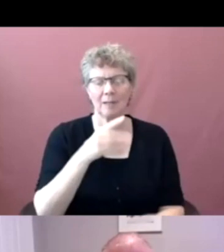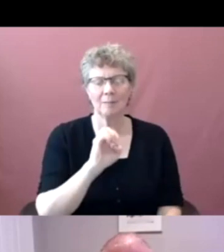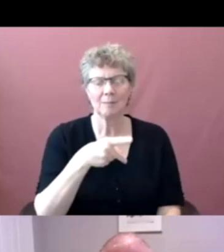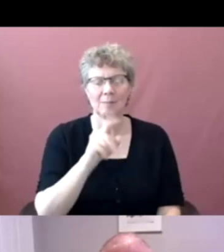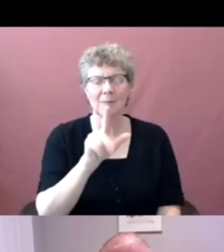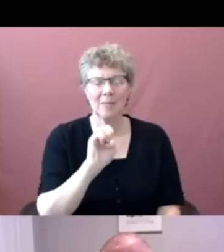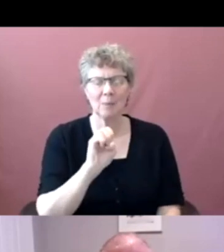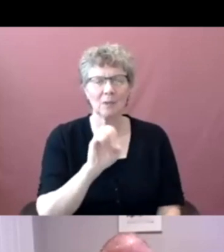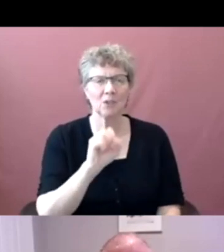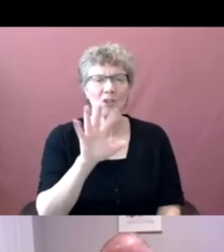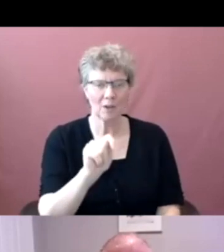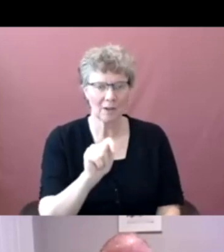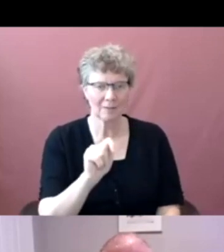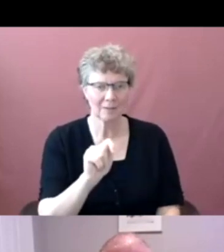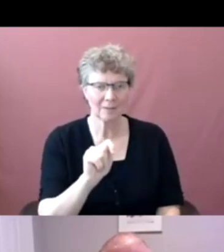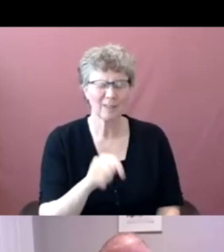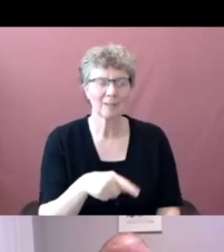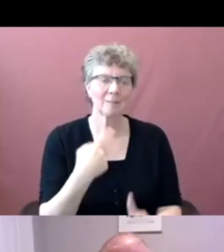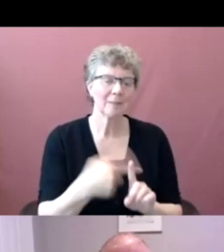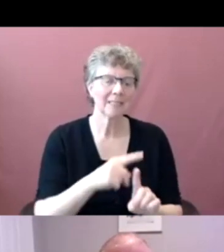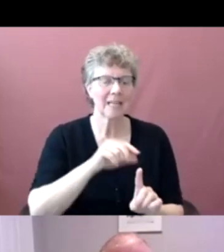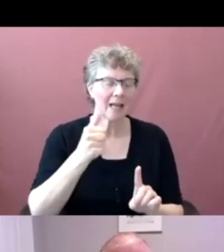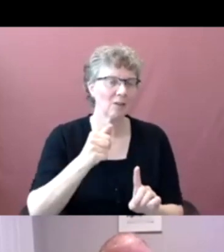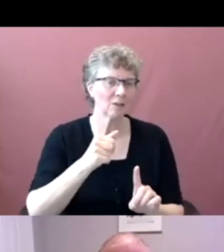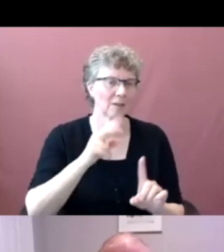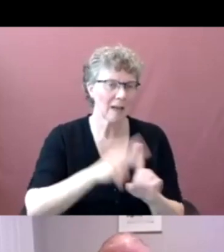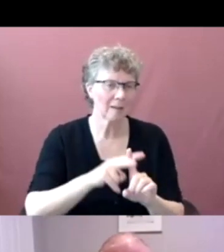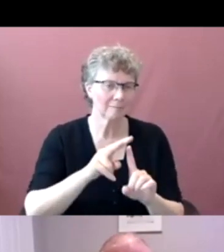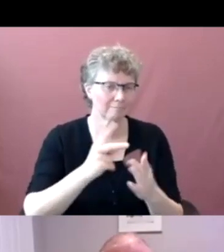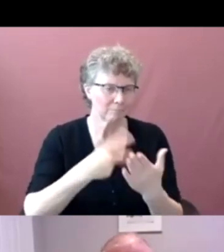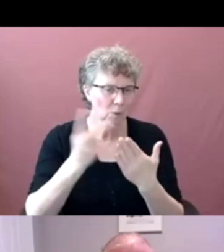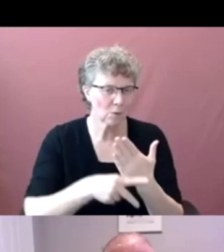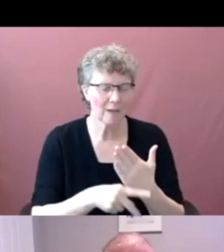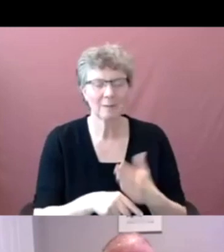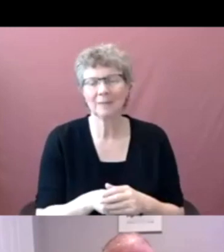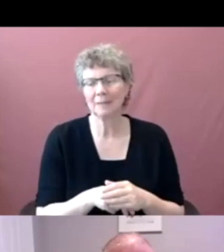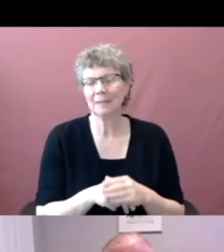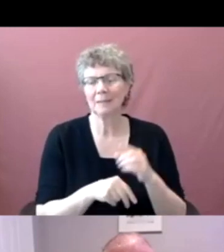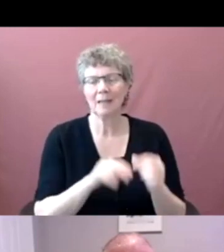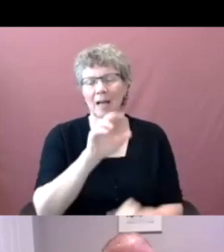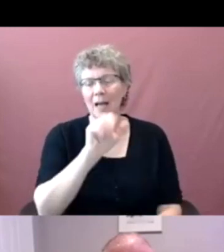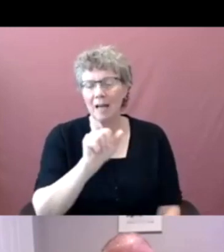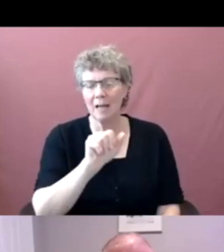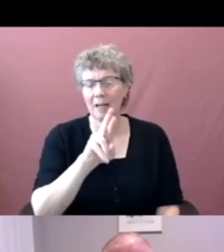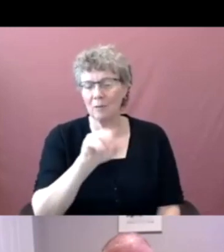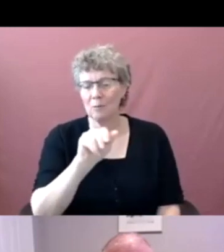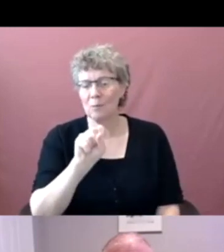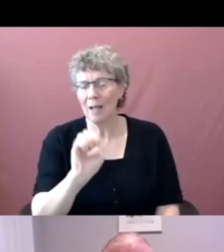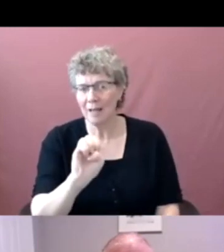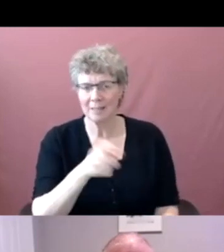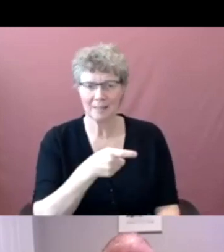electronic documents management and so on. That's all in the enterprise applications area.